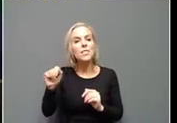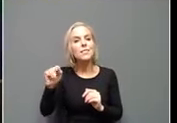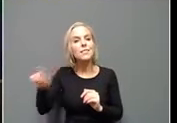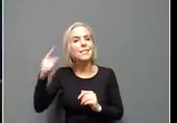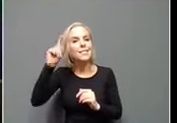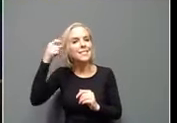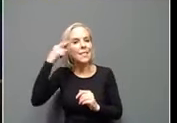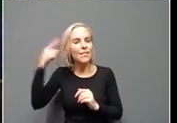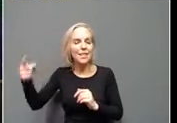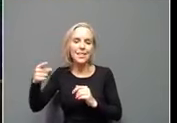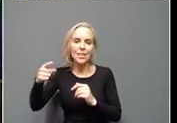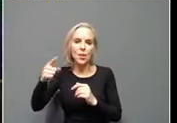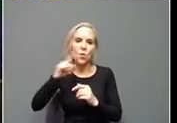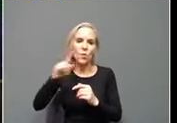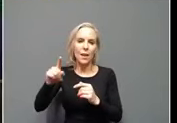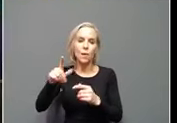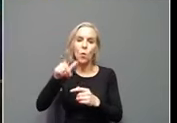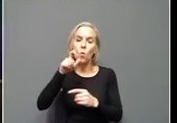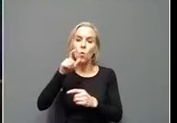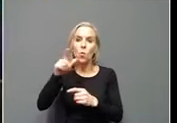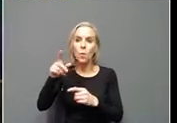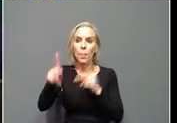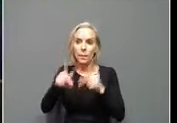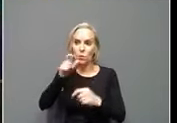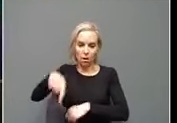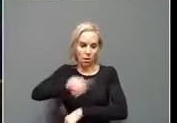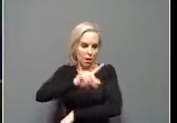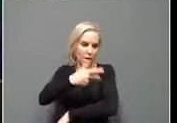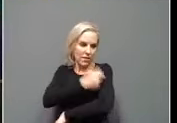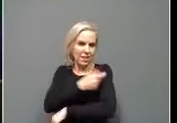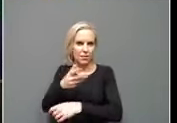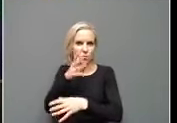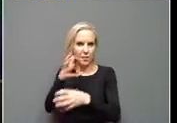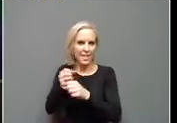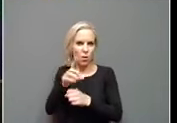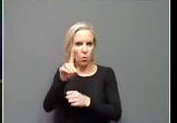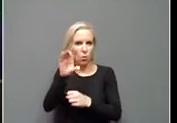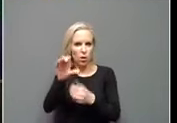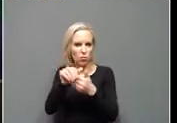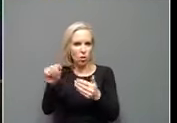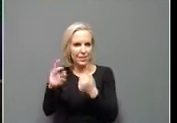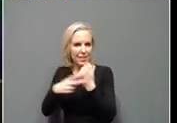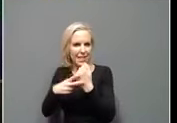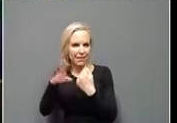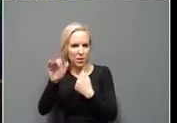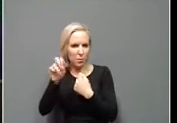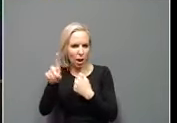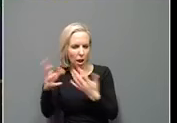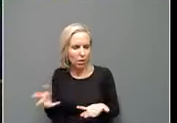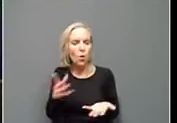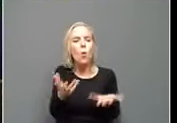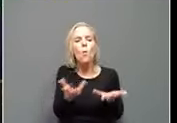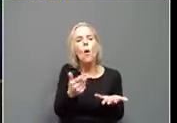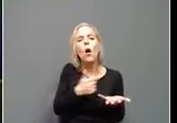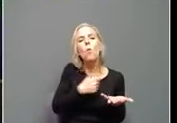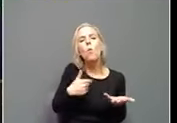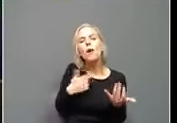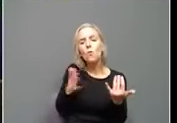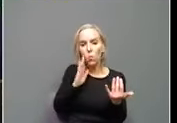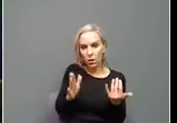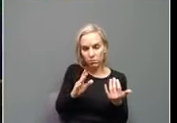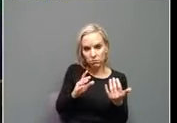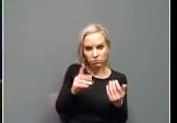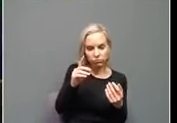savings bonds for residents who get vaccinated. Where are we in terms of looking at some kind of initiative or incentive for people,